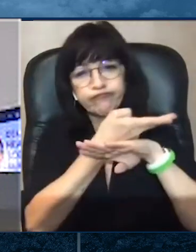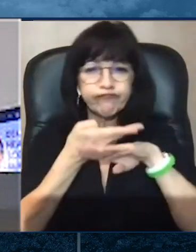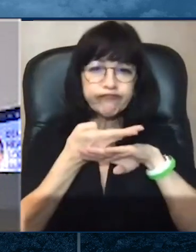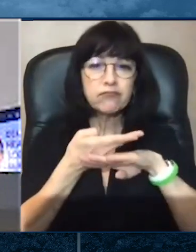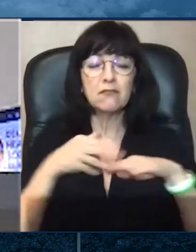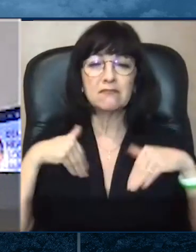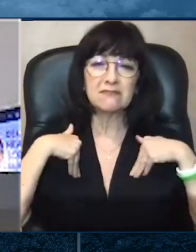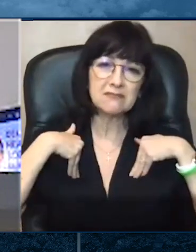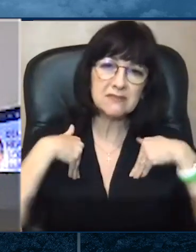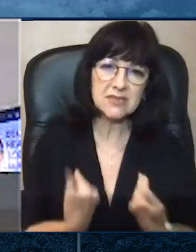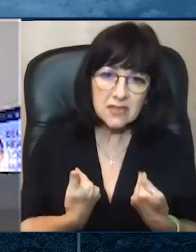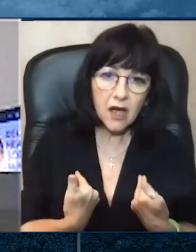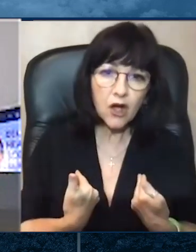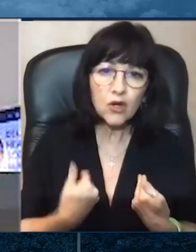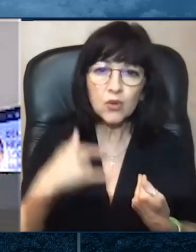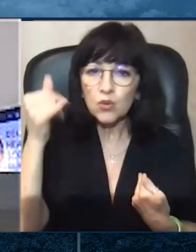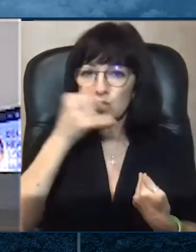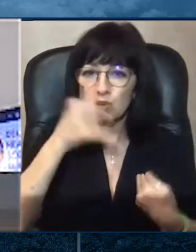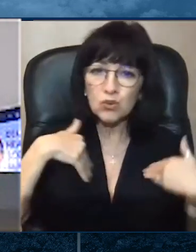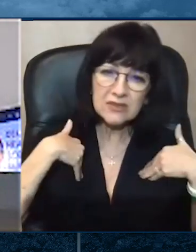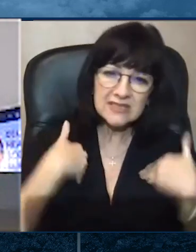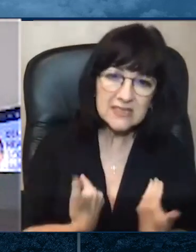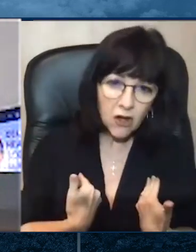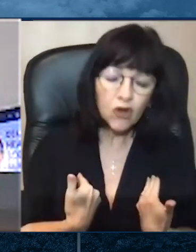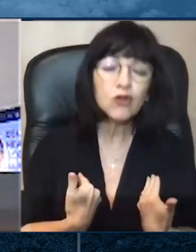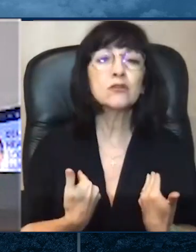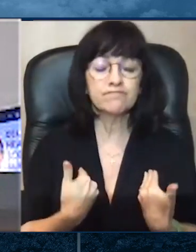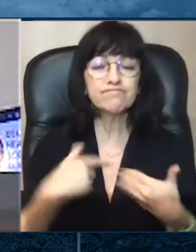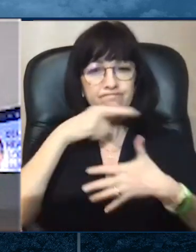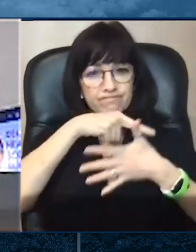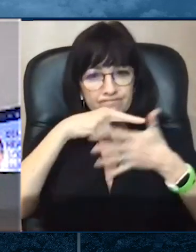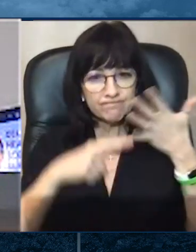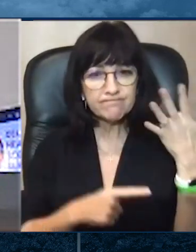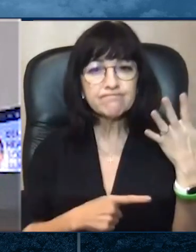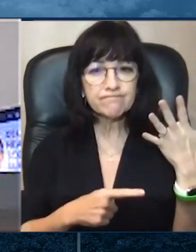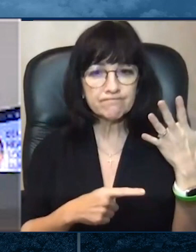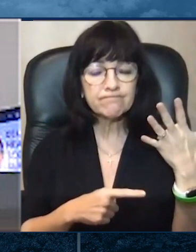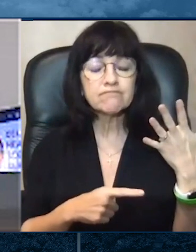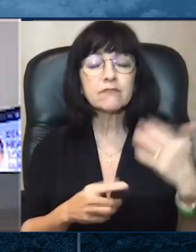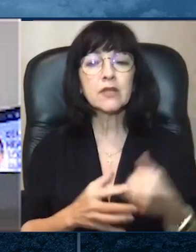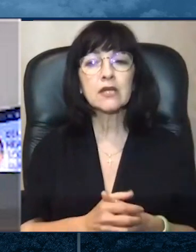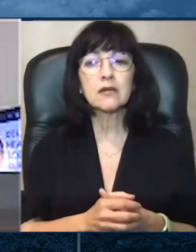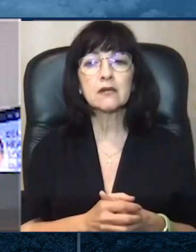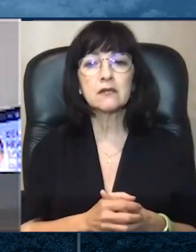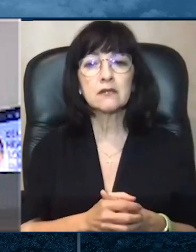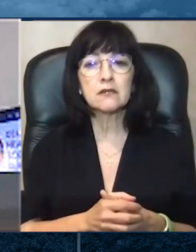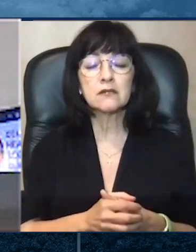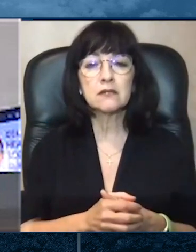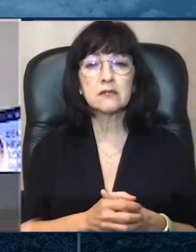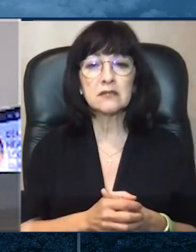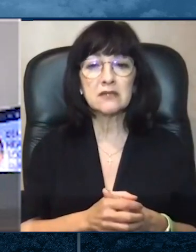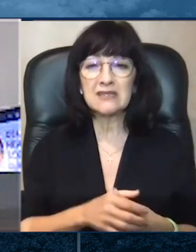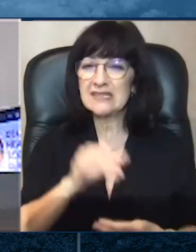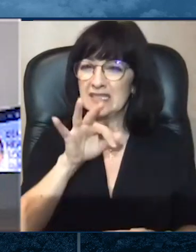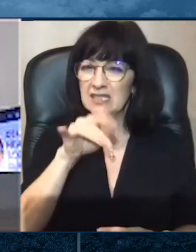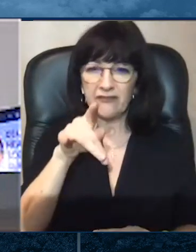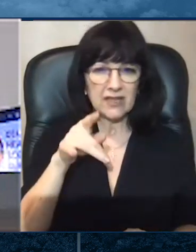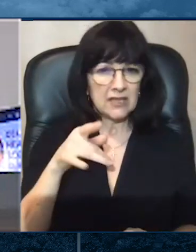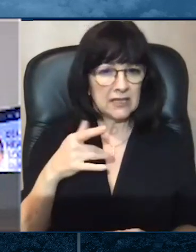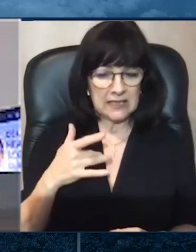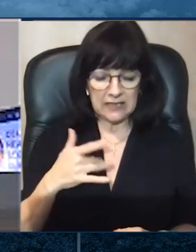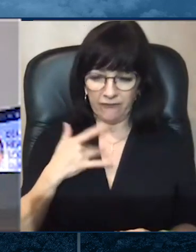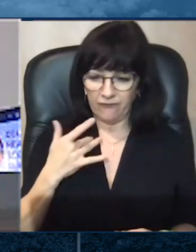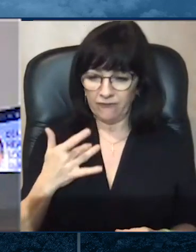han repetido muchas veces. Lave su mano frecuentemente, por favor, por 20